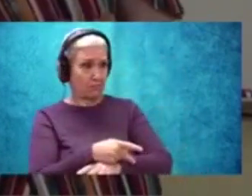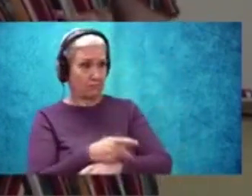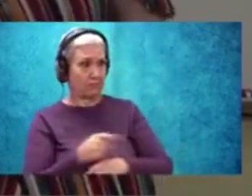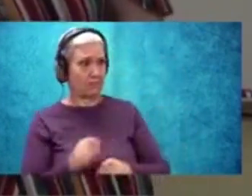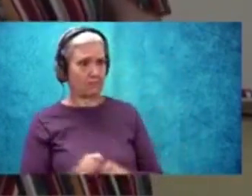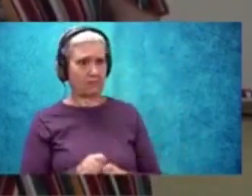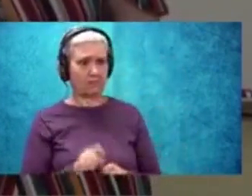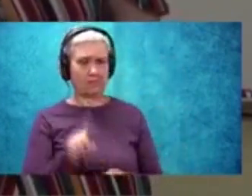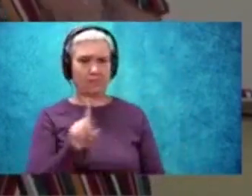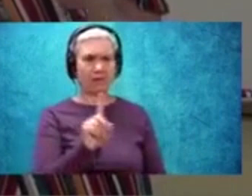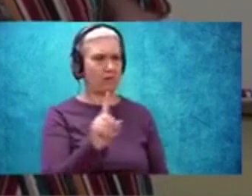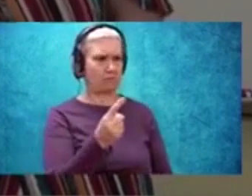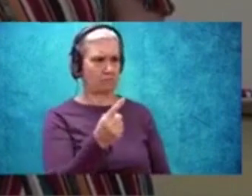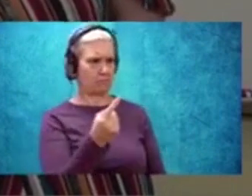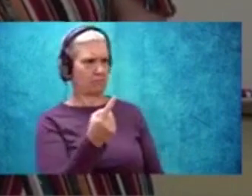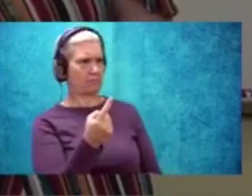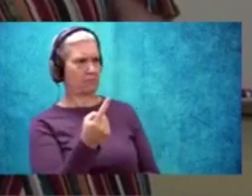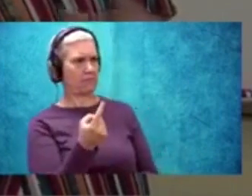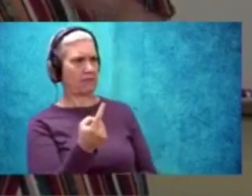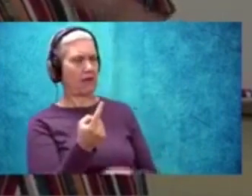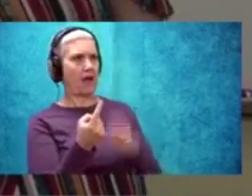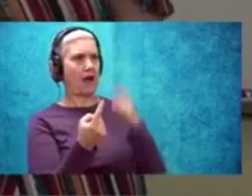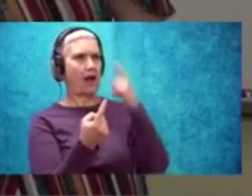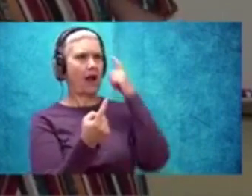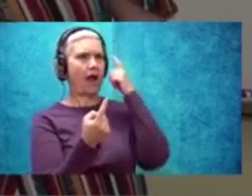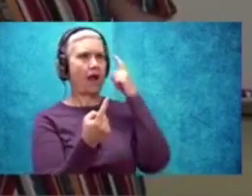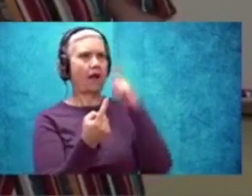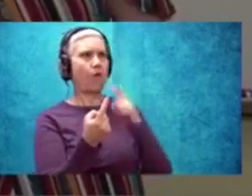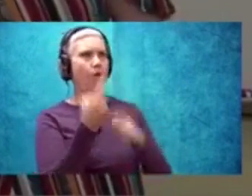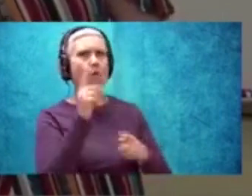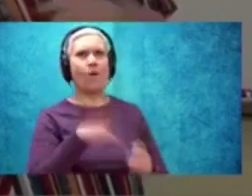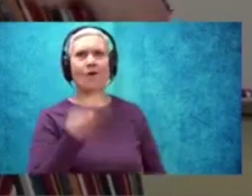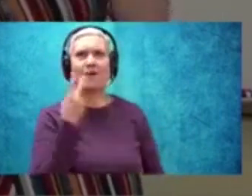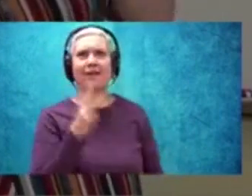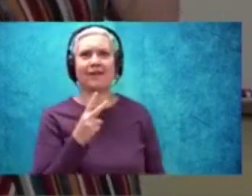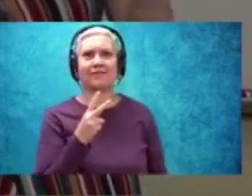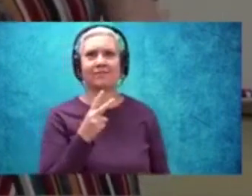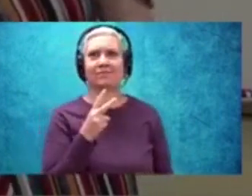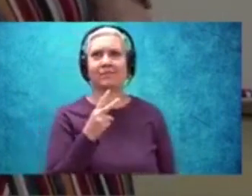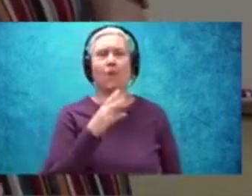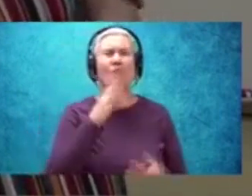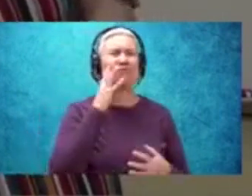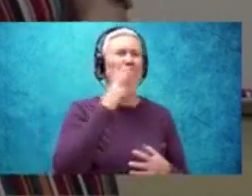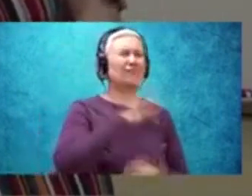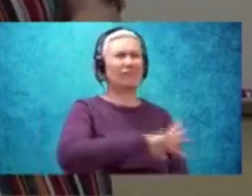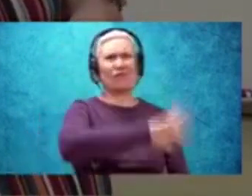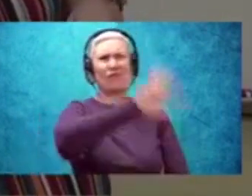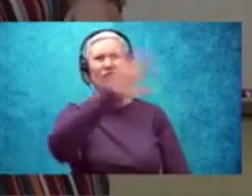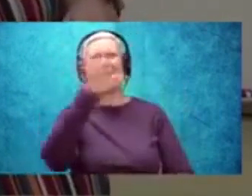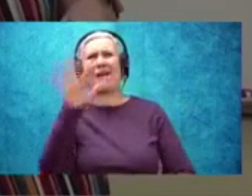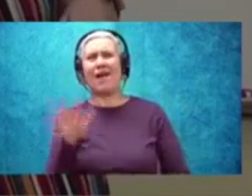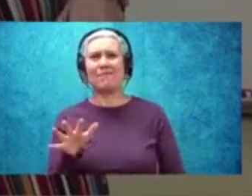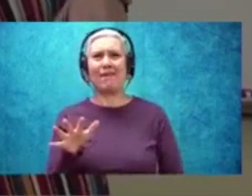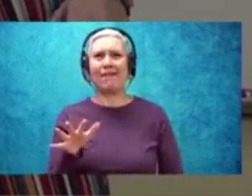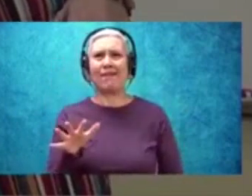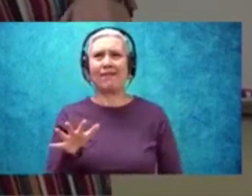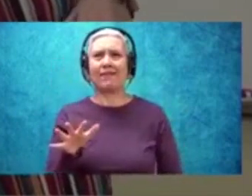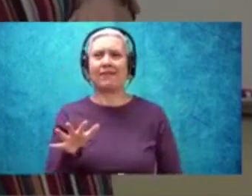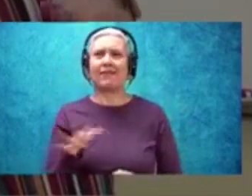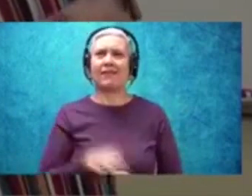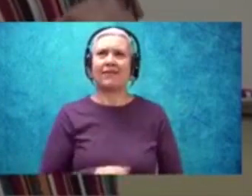I turn around and I have this moment because what do I see? I see this rainbow. And you know,